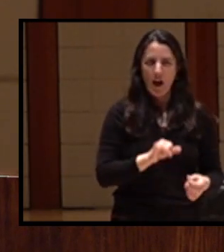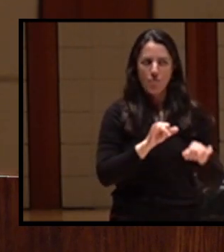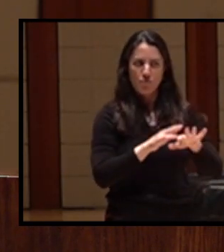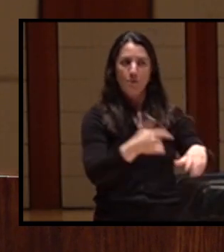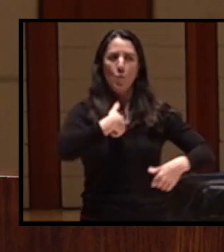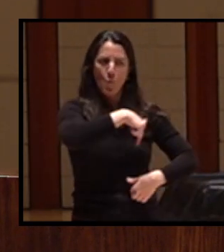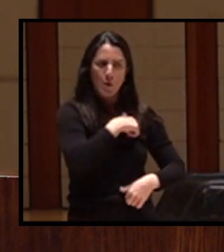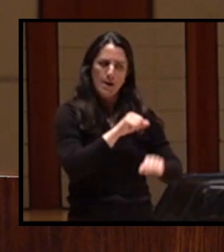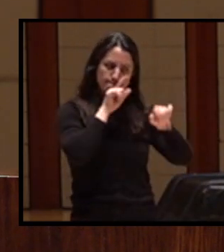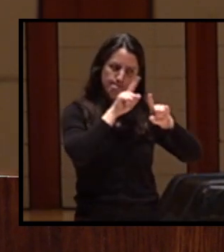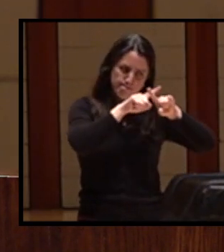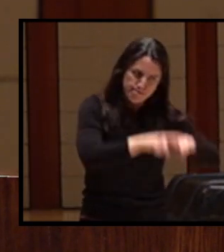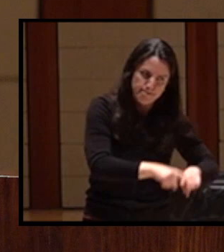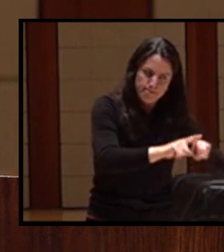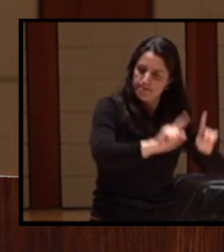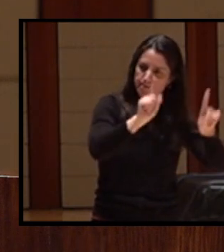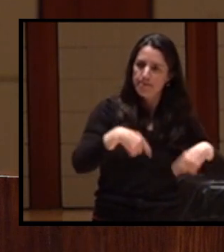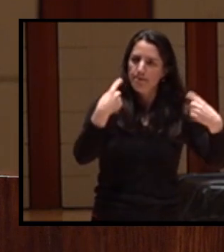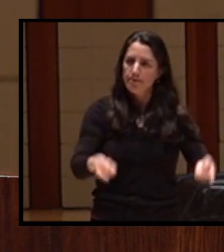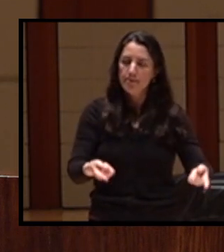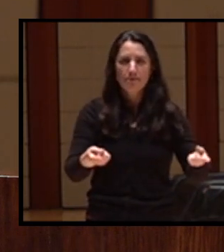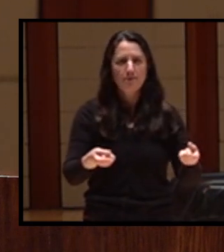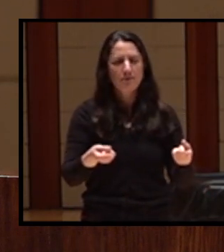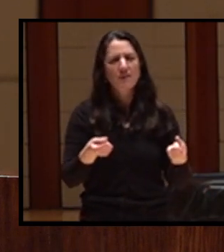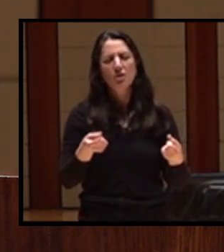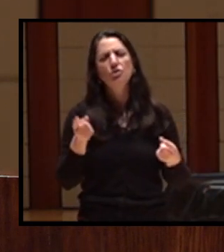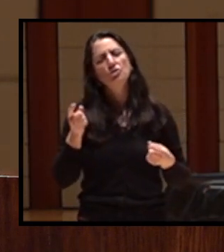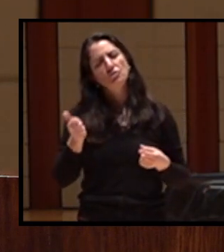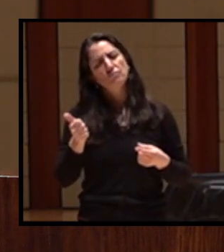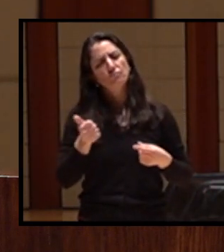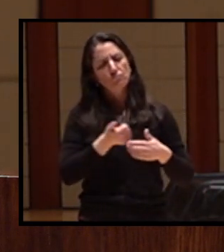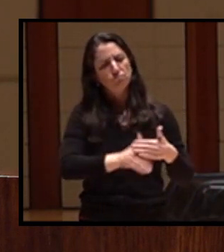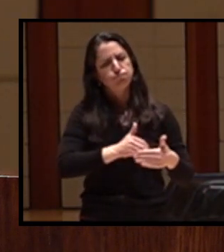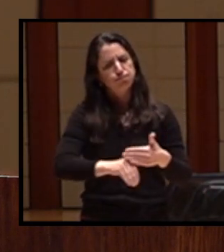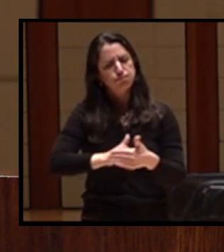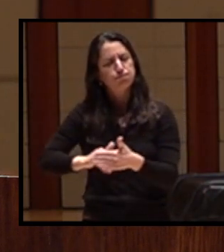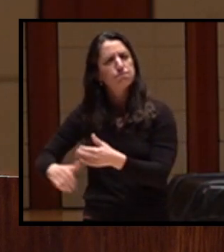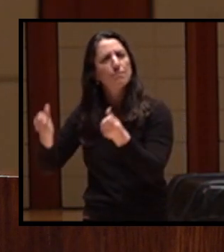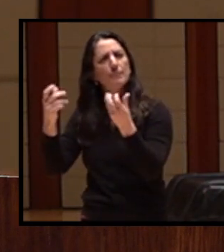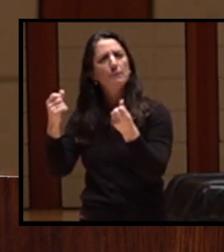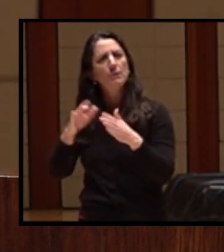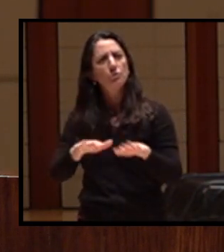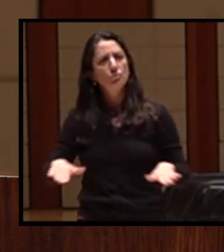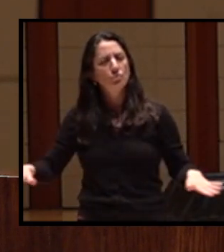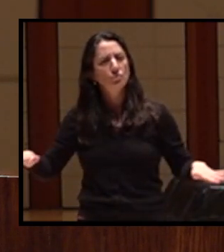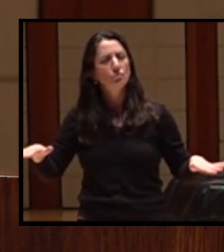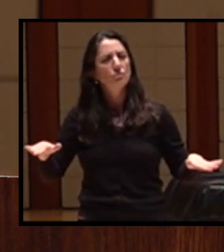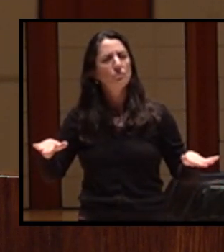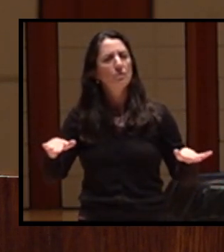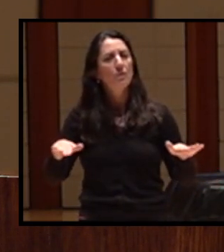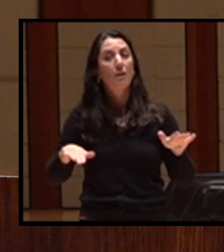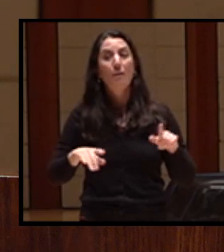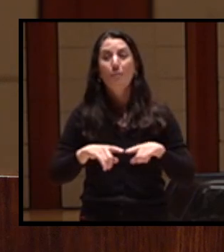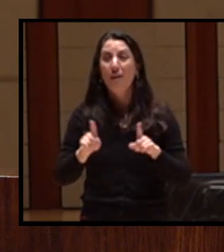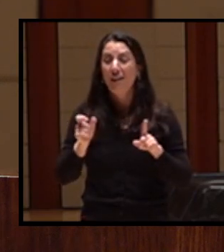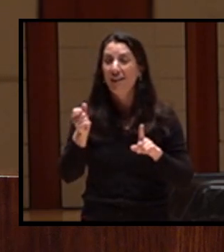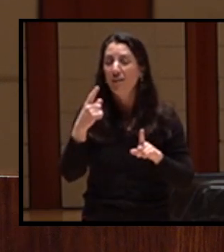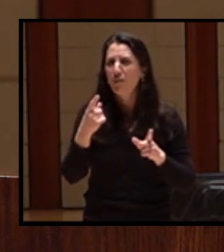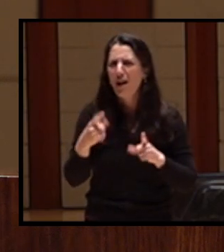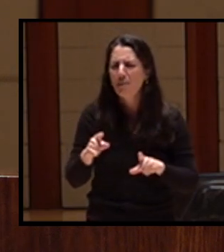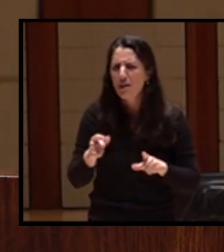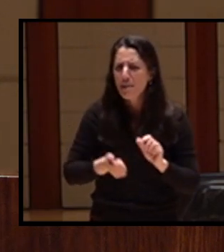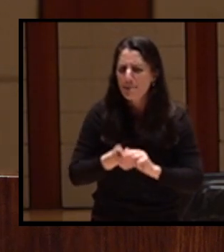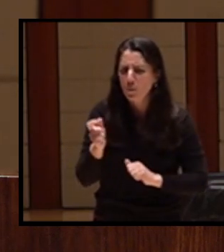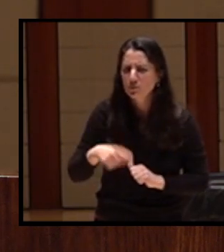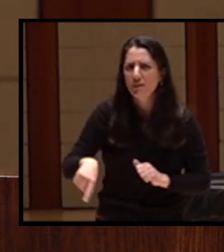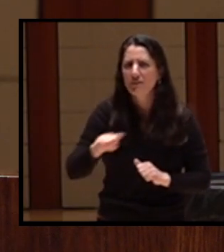children, all of whom fished for the family, and most of whom at some point or other had been cited by the state fish and game